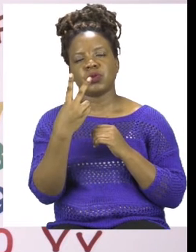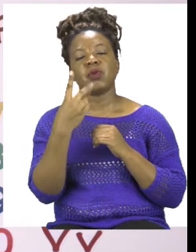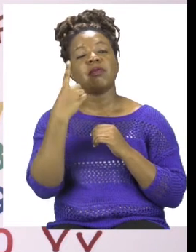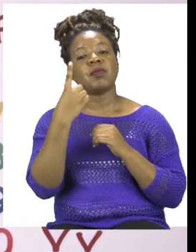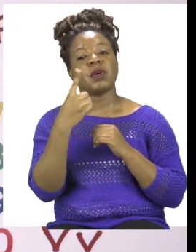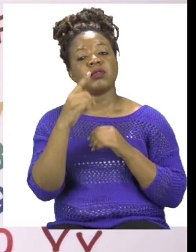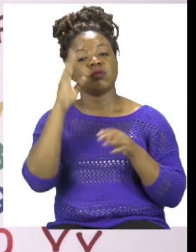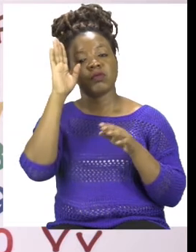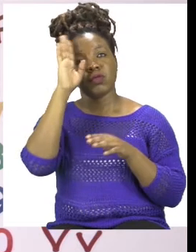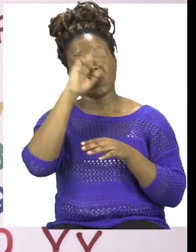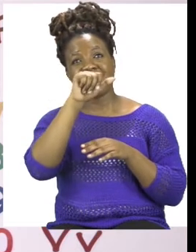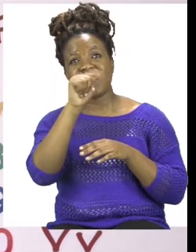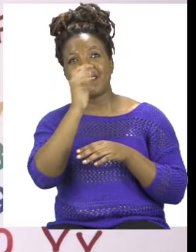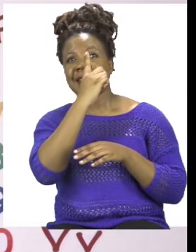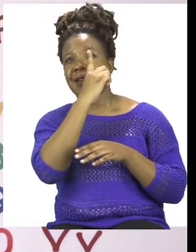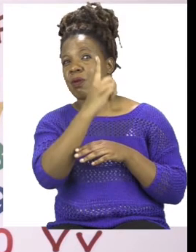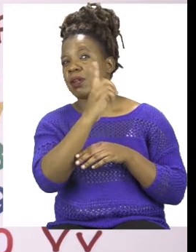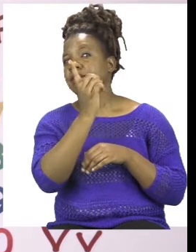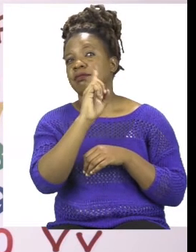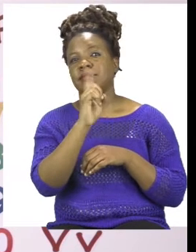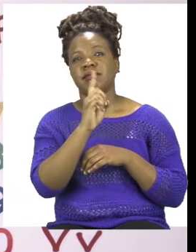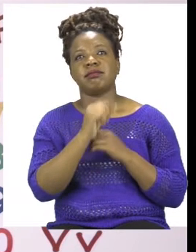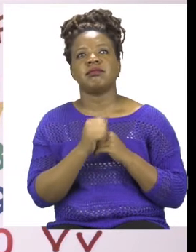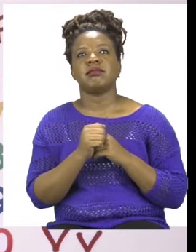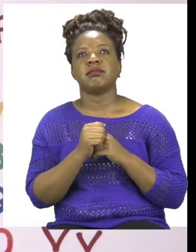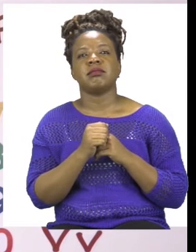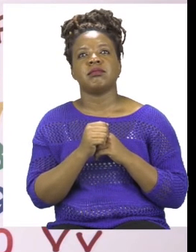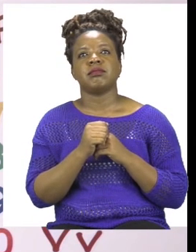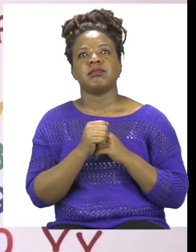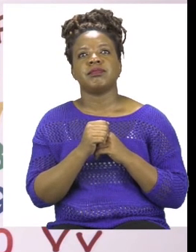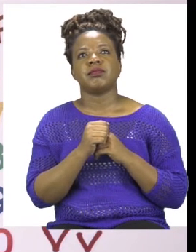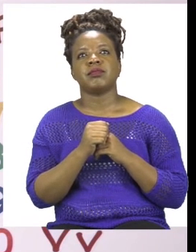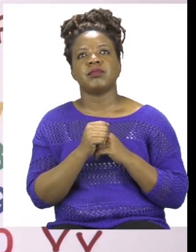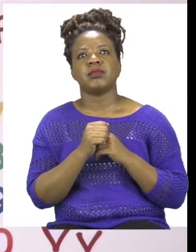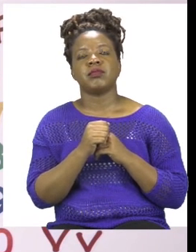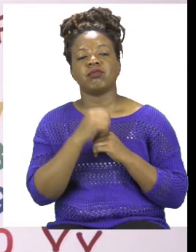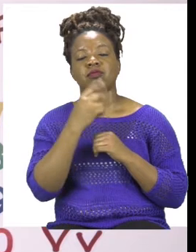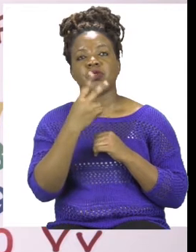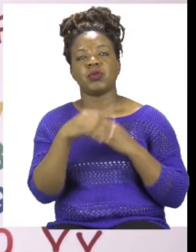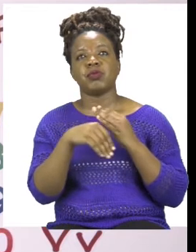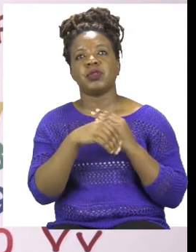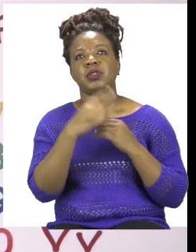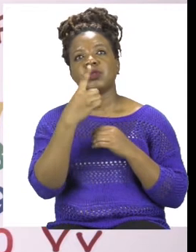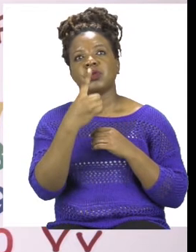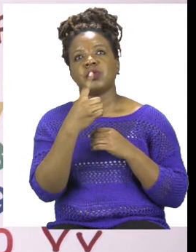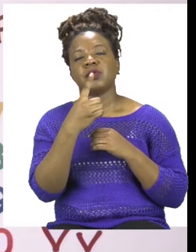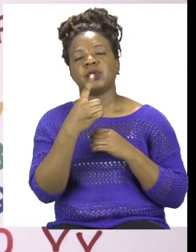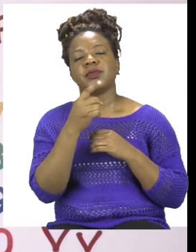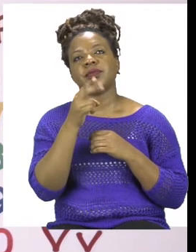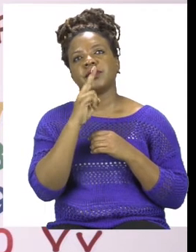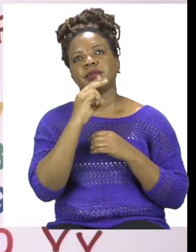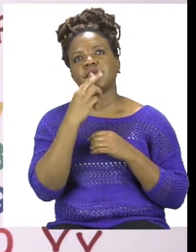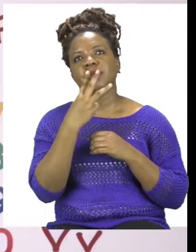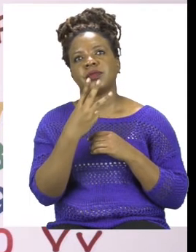not forget the added one from Mrs. Units. So 2 plus 1 will give